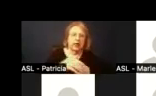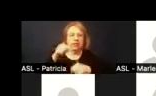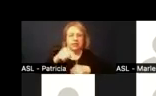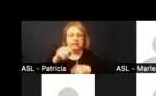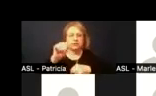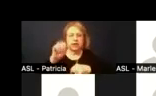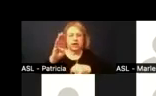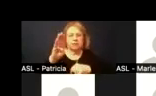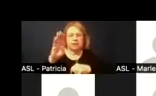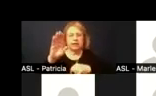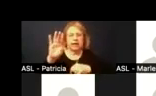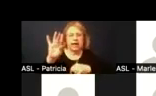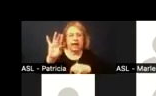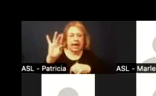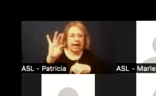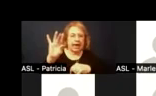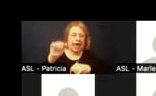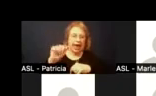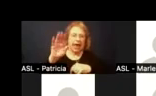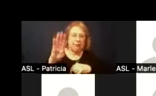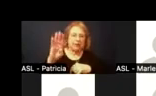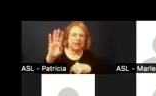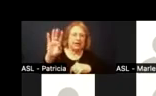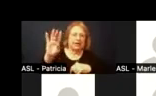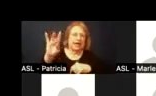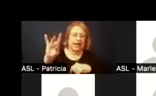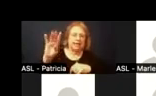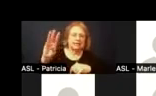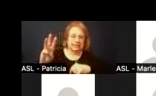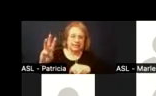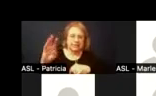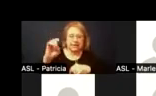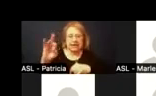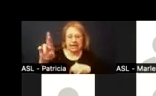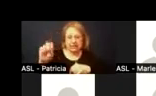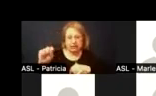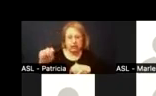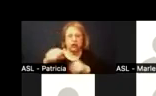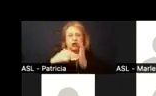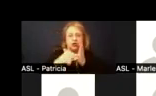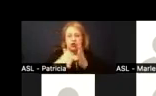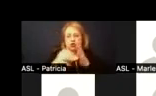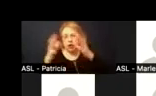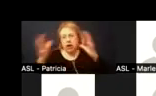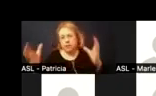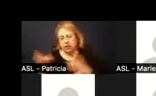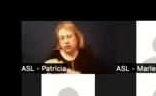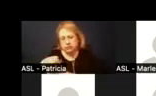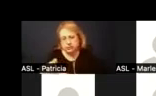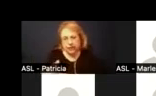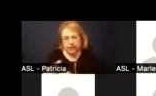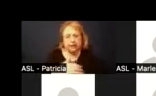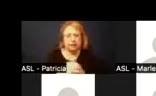and esser expenditures this again shows you the budgeted amount and the actual expended amount these amounts again by categories